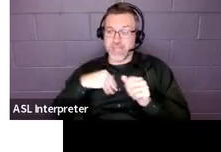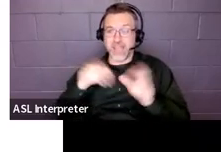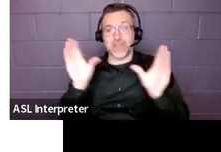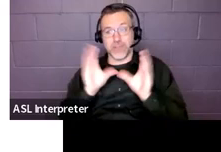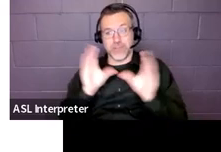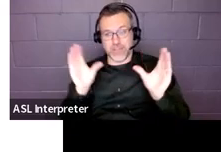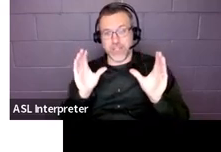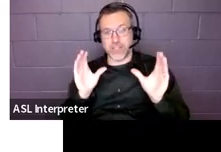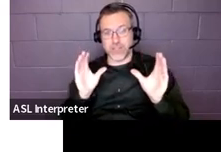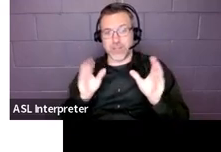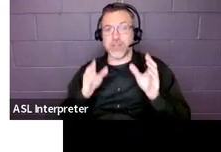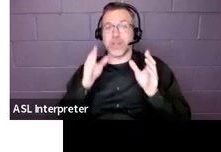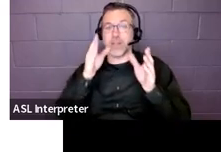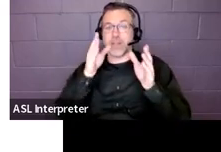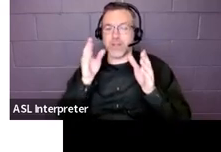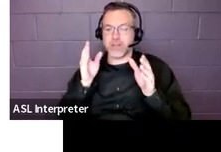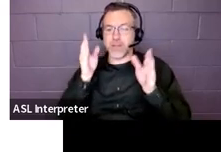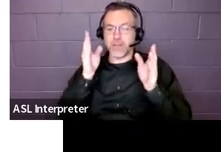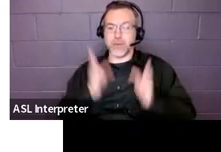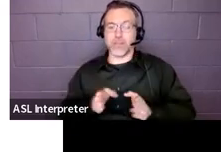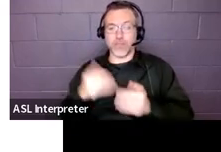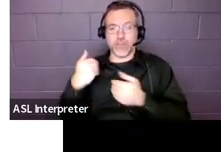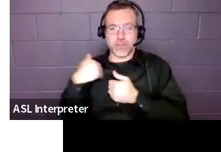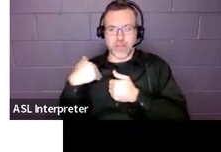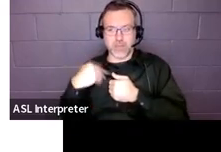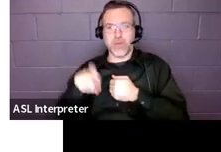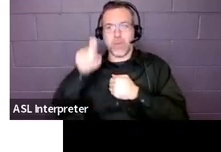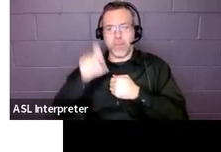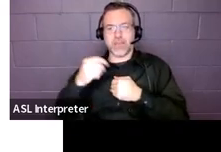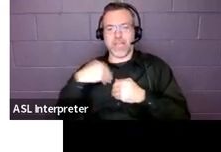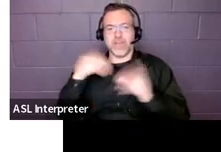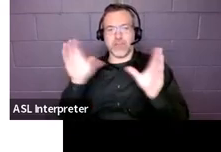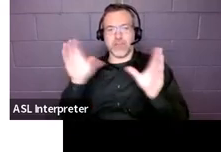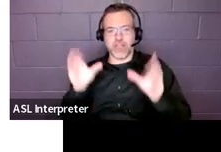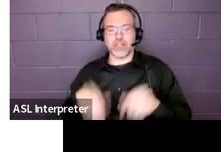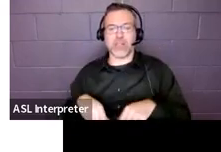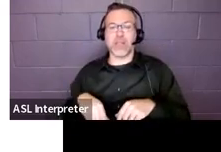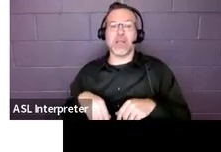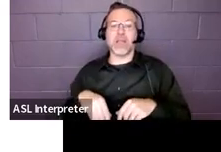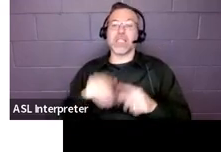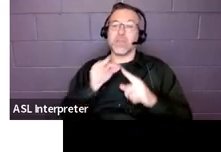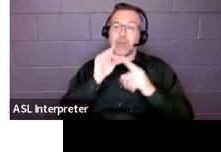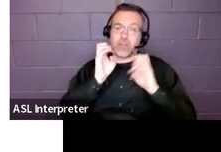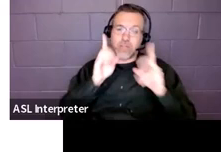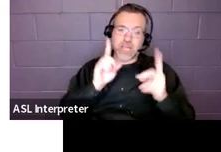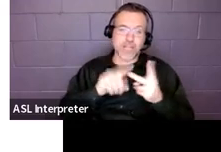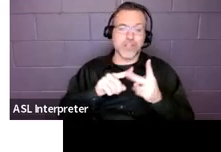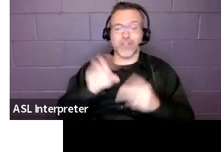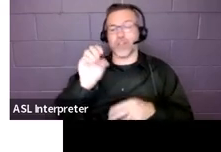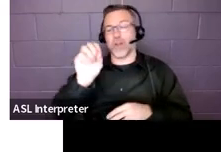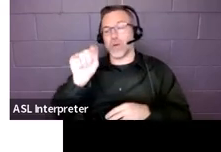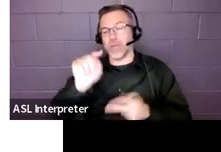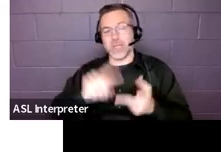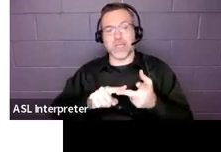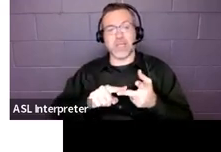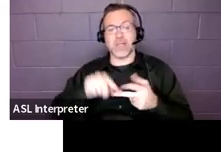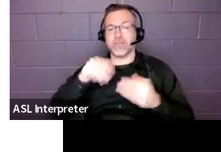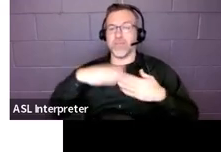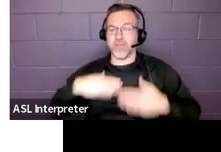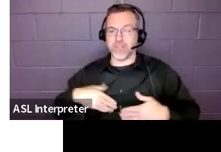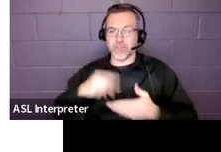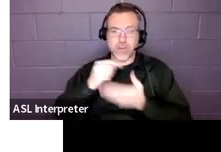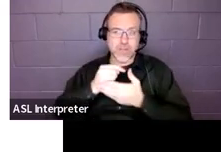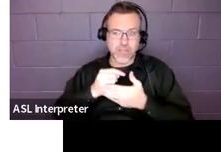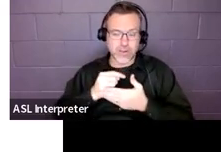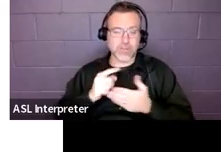the person responsible. So the special education teacher, the occupational therapist, the physical therapist, the speech and